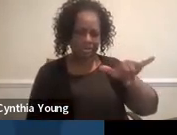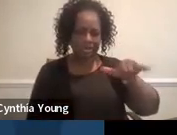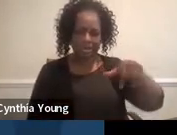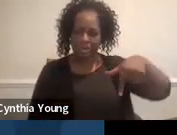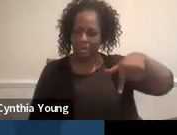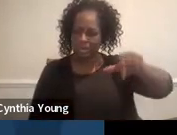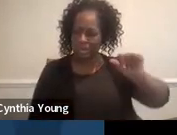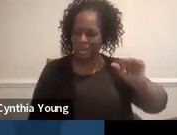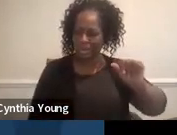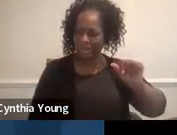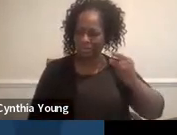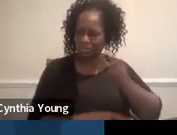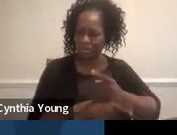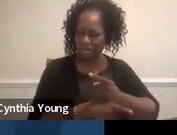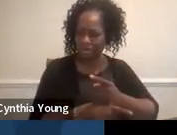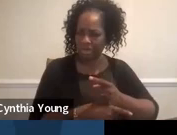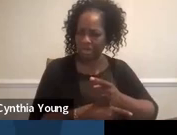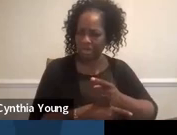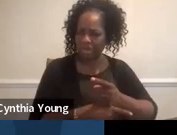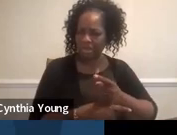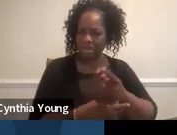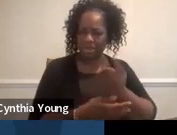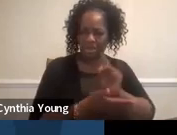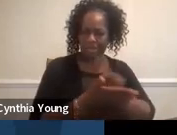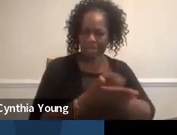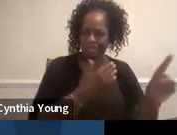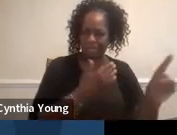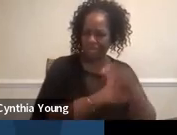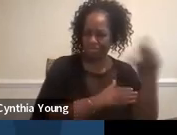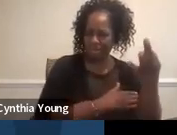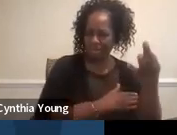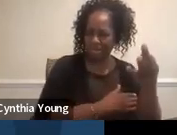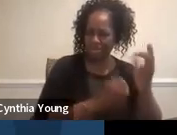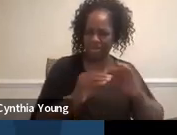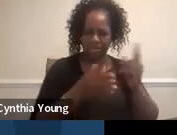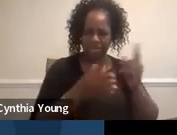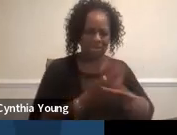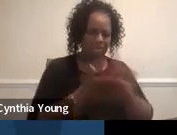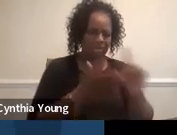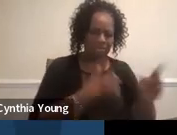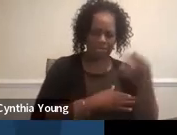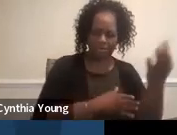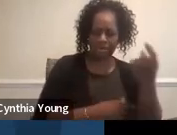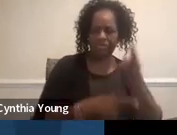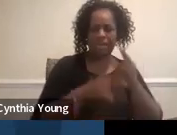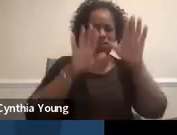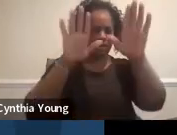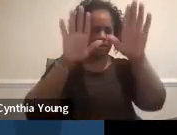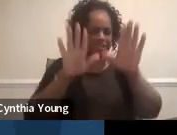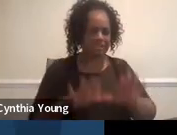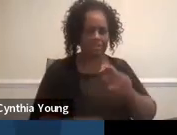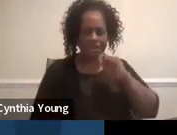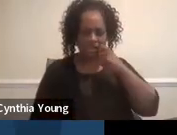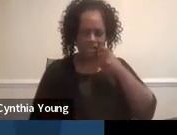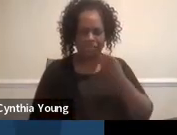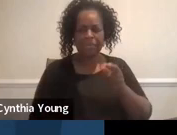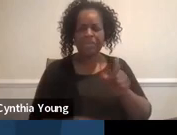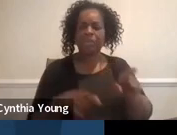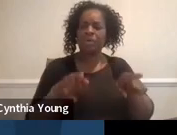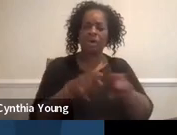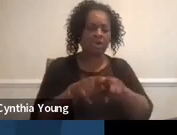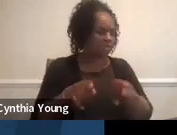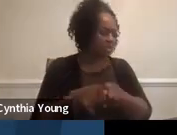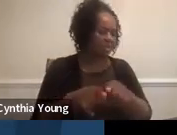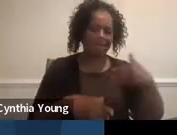next Friday, right? Yes. Yeah. Okay. Awesome. Um, I also